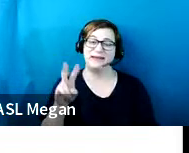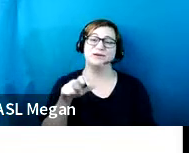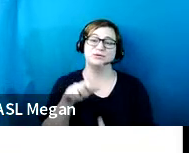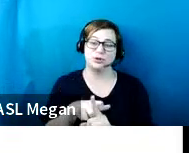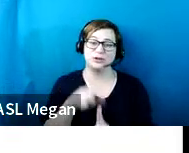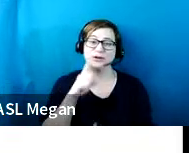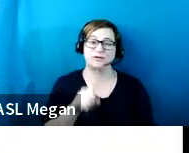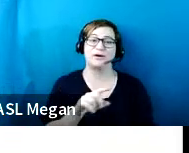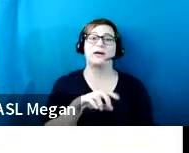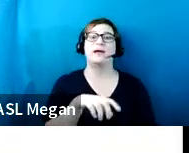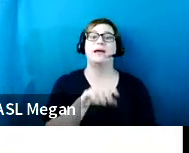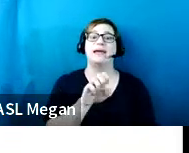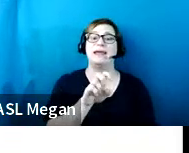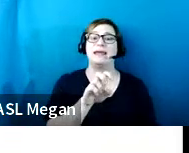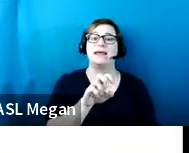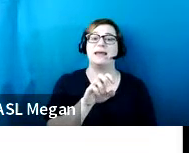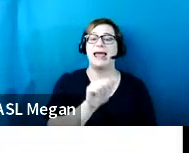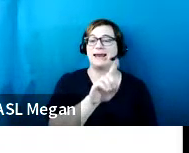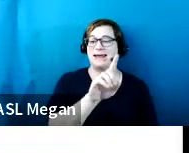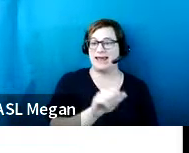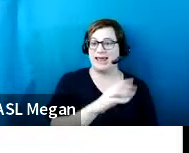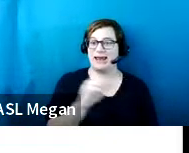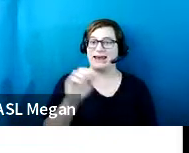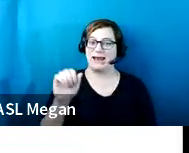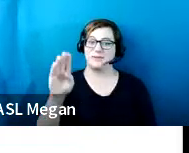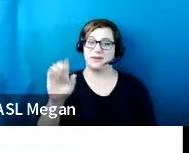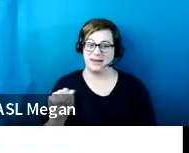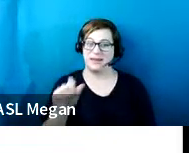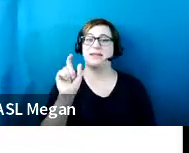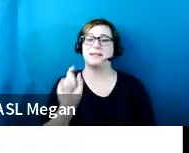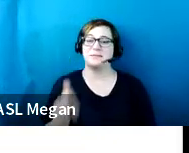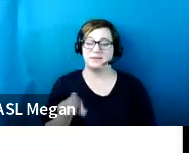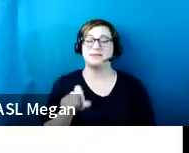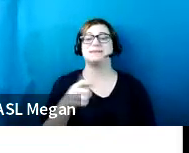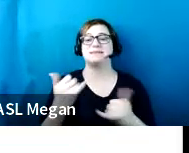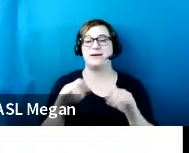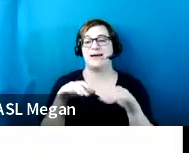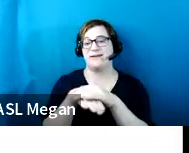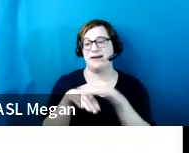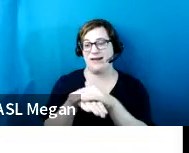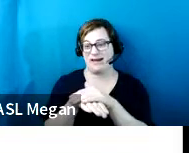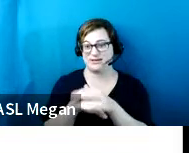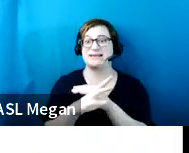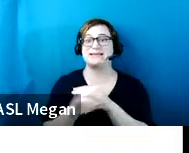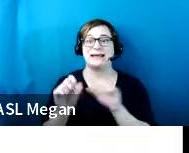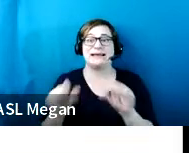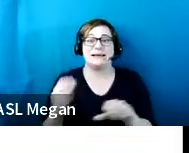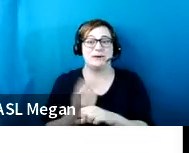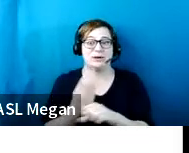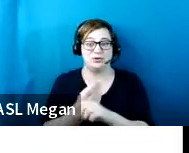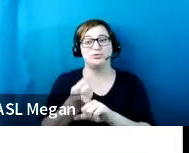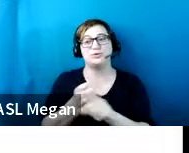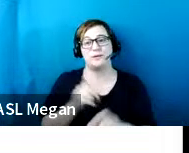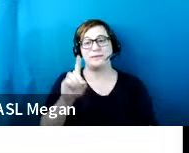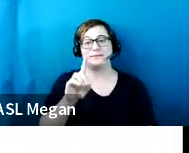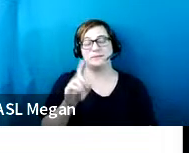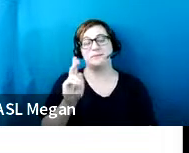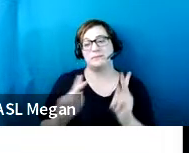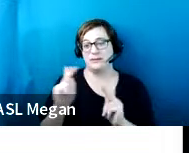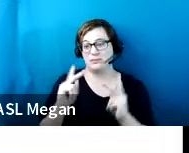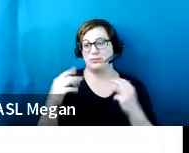ABA standards, regulated entities must still ensure that they are accessible to and usable by people with disabilities.